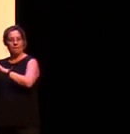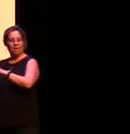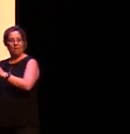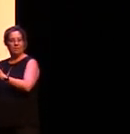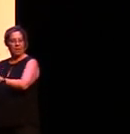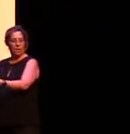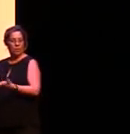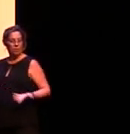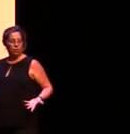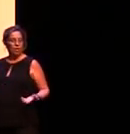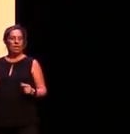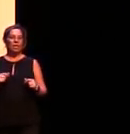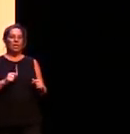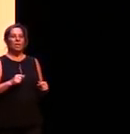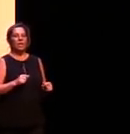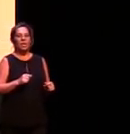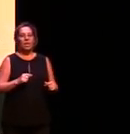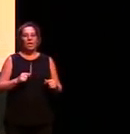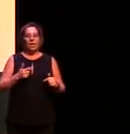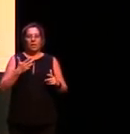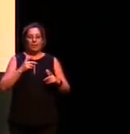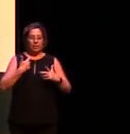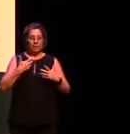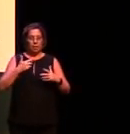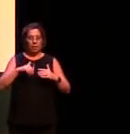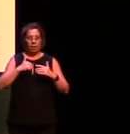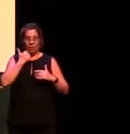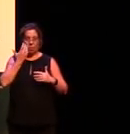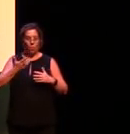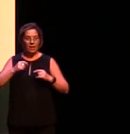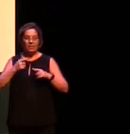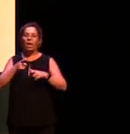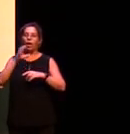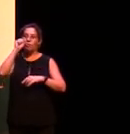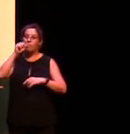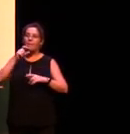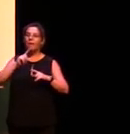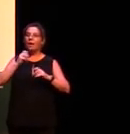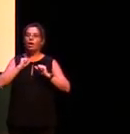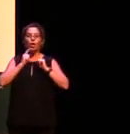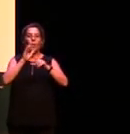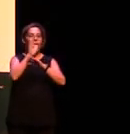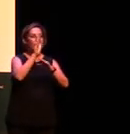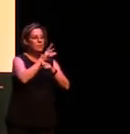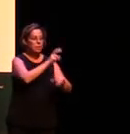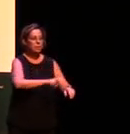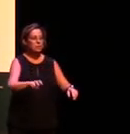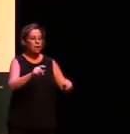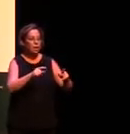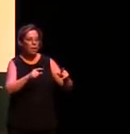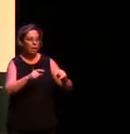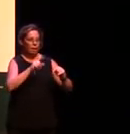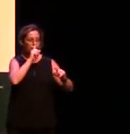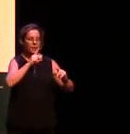talking someone have no idea and then you go to another place you've got French speaking people Japanese speaking people and you've got no idea what they're saying